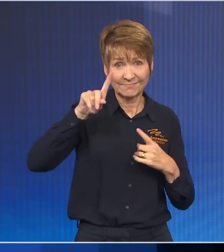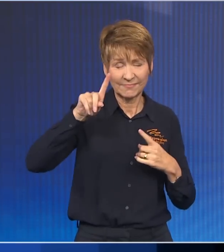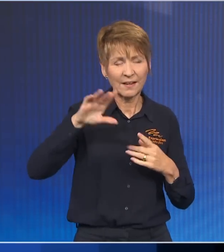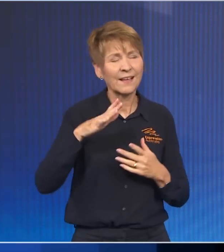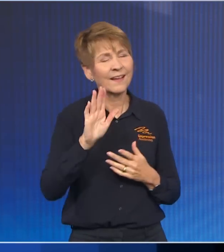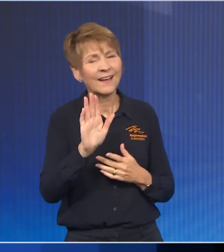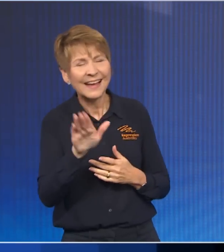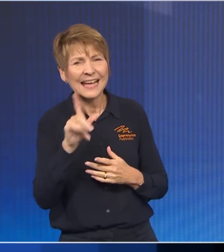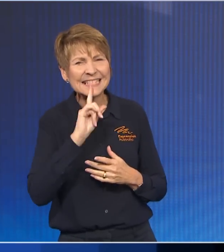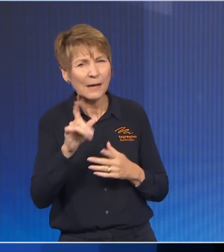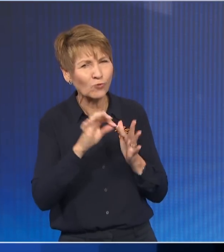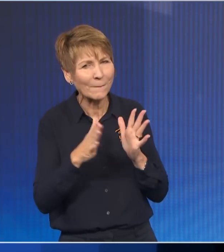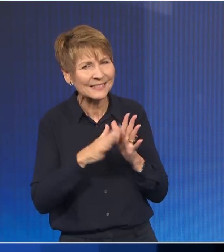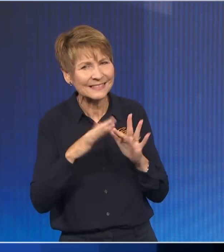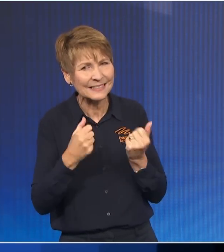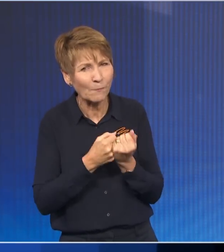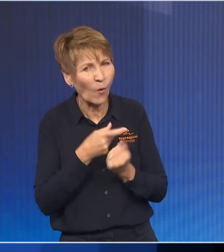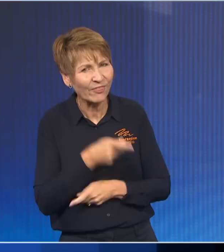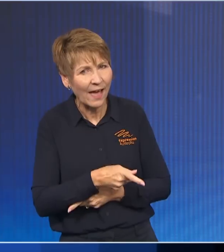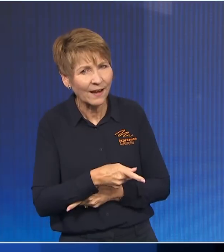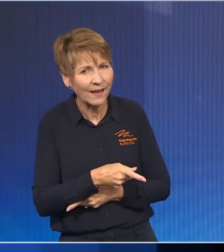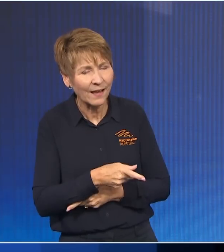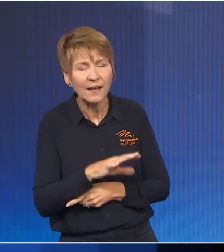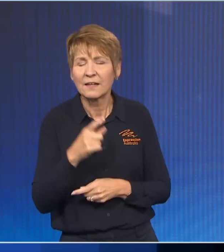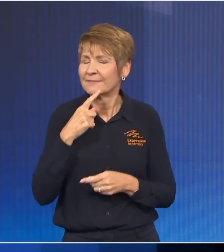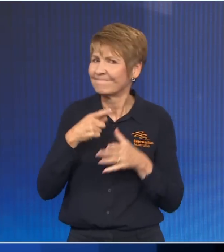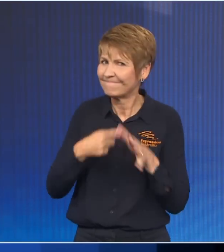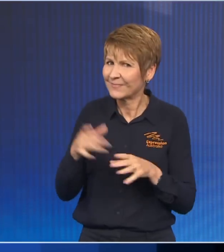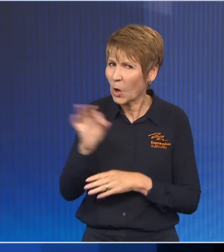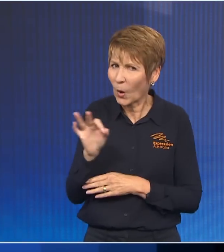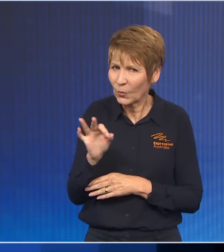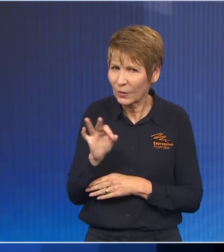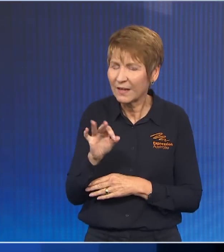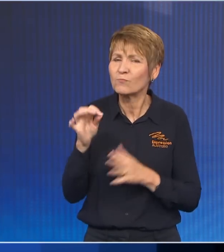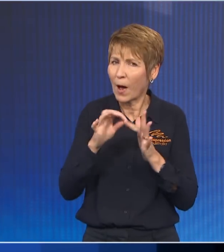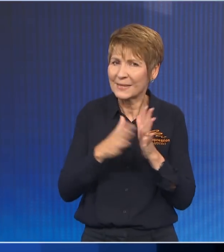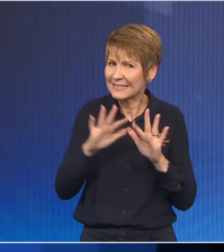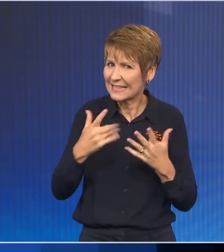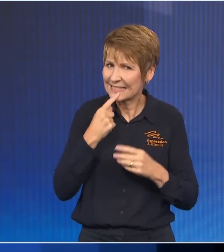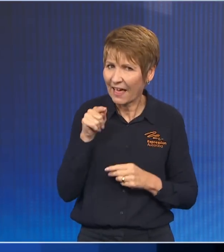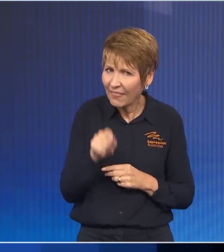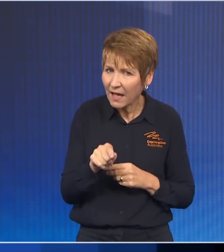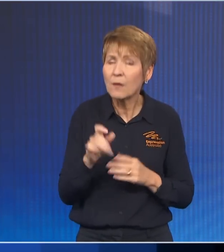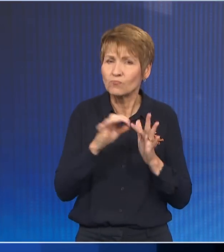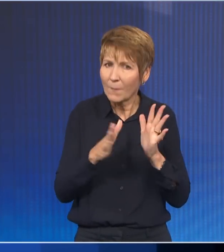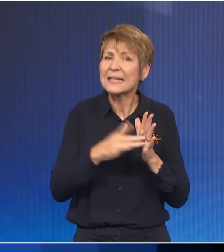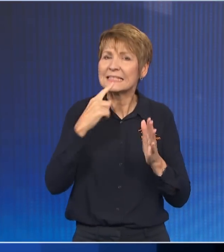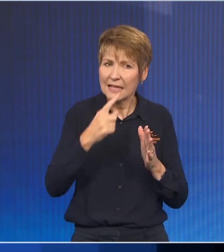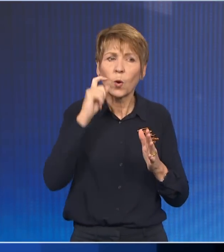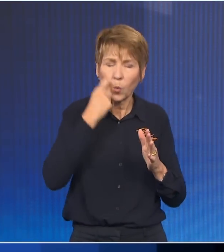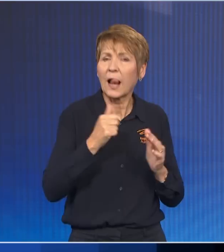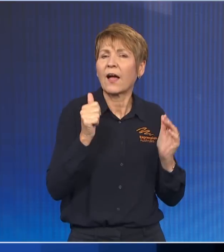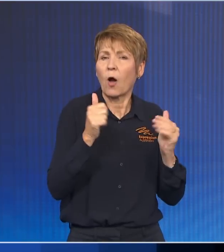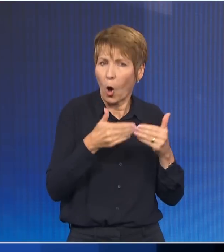cave dwellers. That was not what he was saying at the time. What he was saying was there was a light at the end of the tunnel. But putting all of that aside,